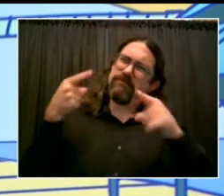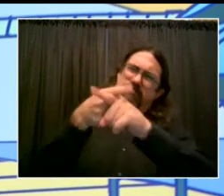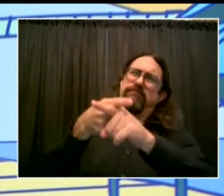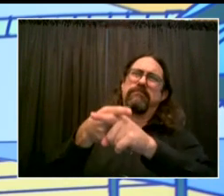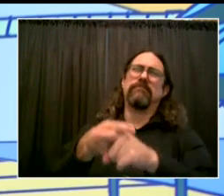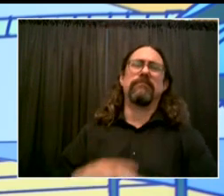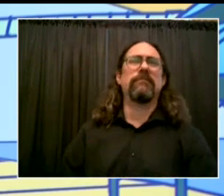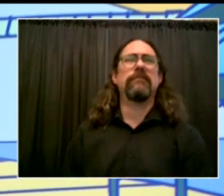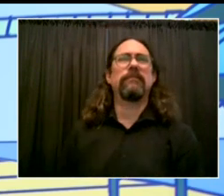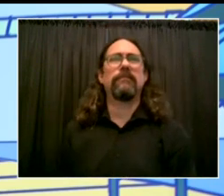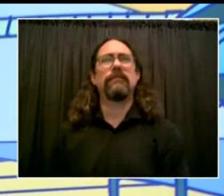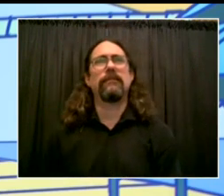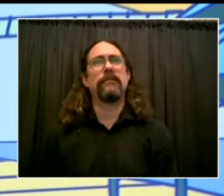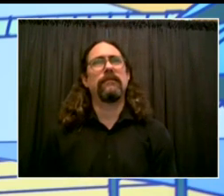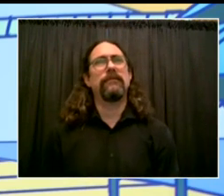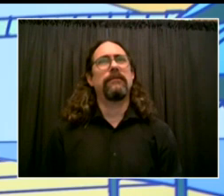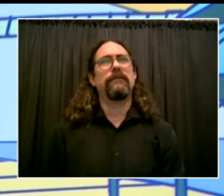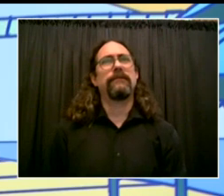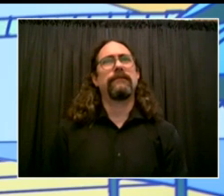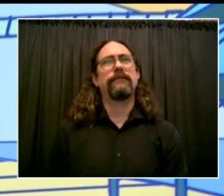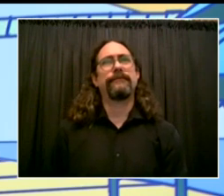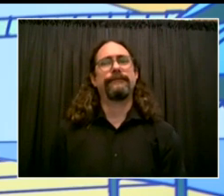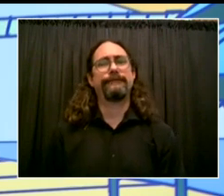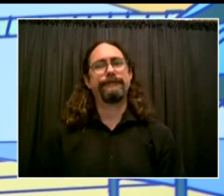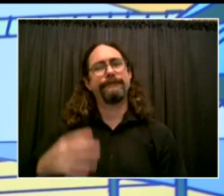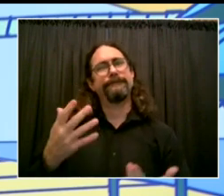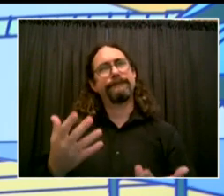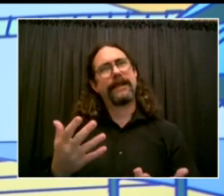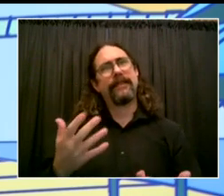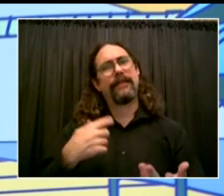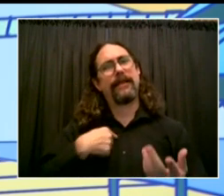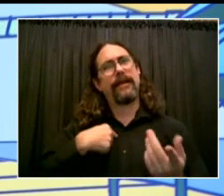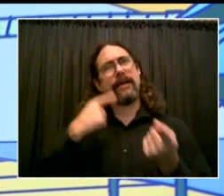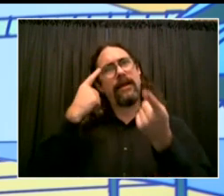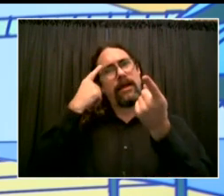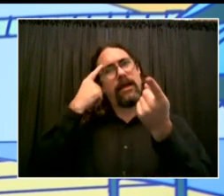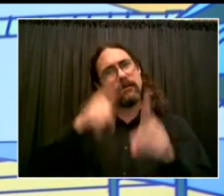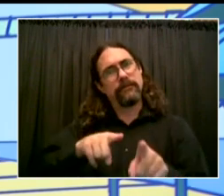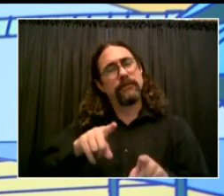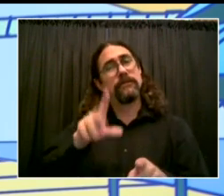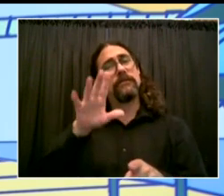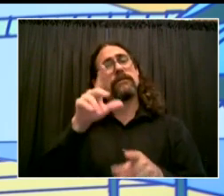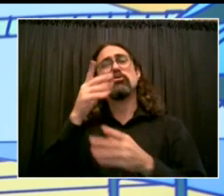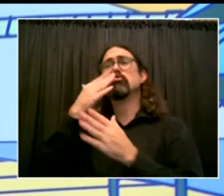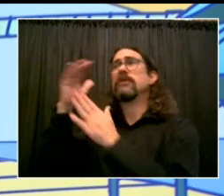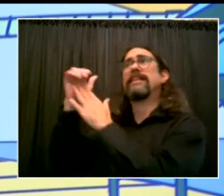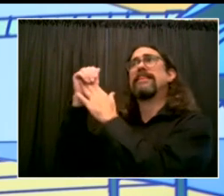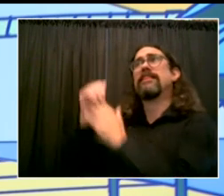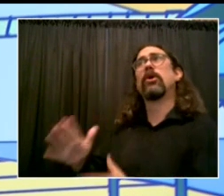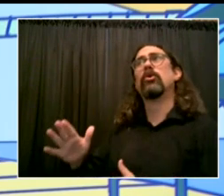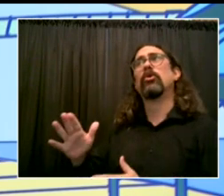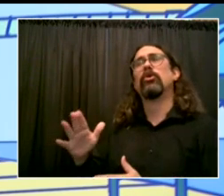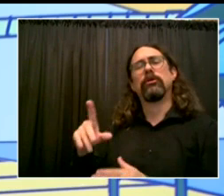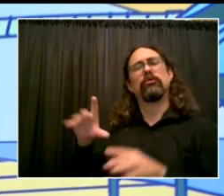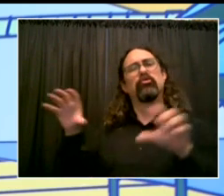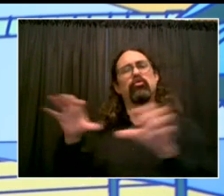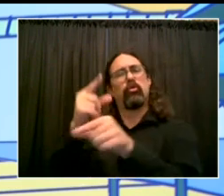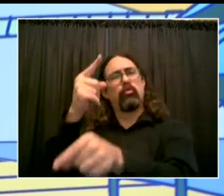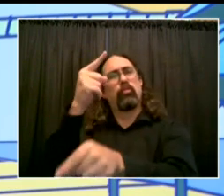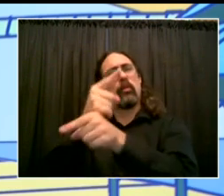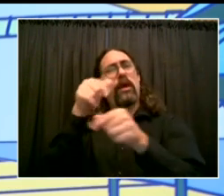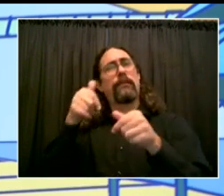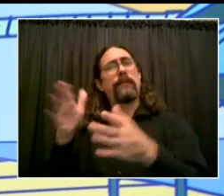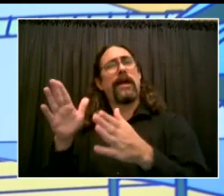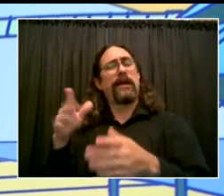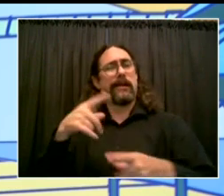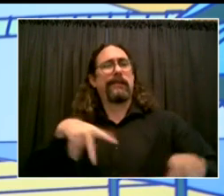sometimes we just have a moment where we miss something. But if you talk about what he's done overall, I mean, he made a very powerful plea to the men and